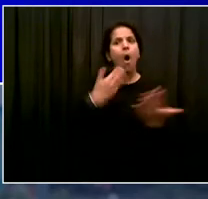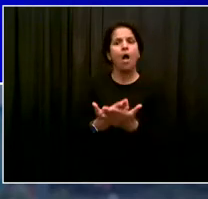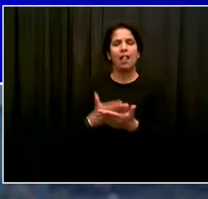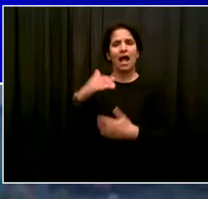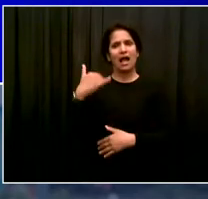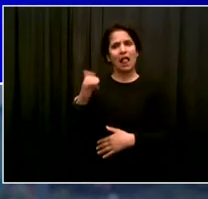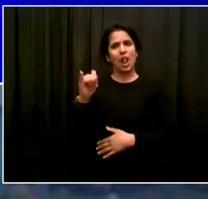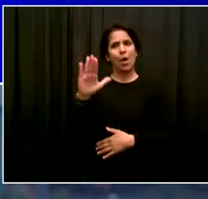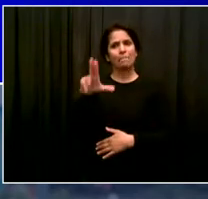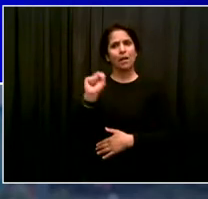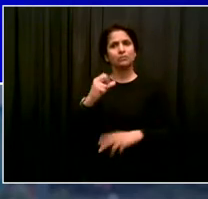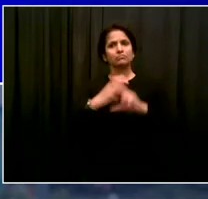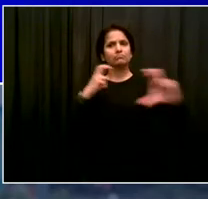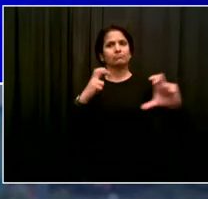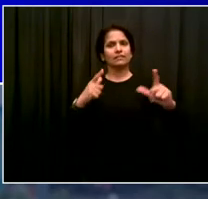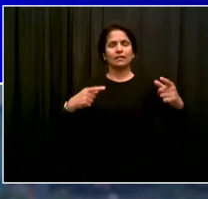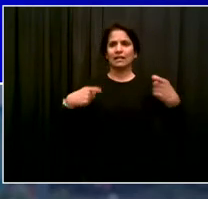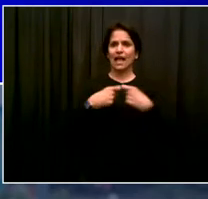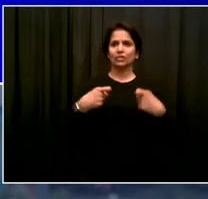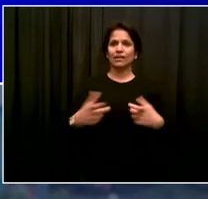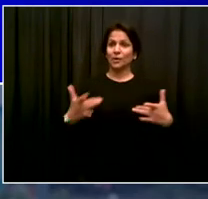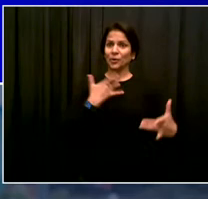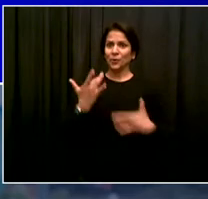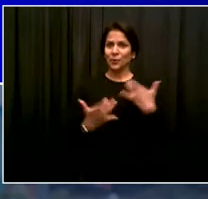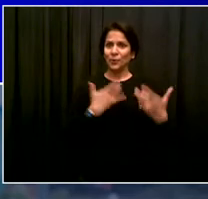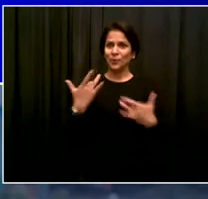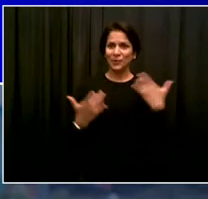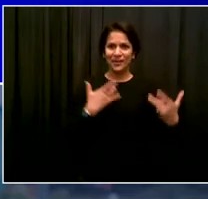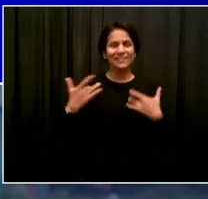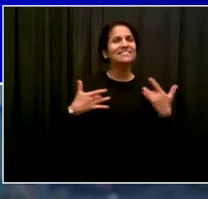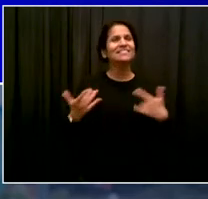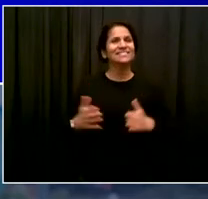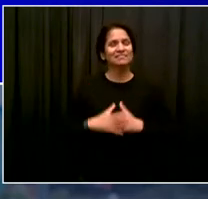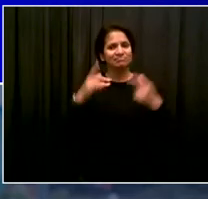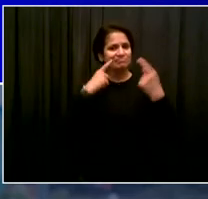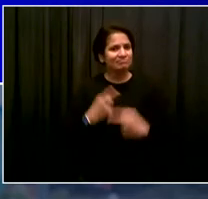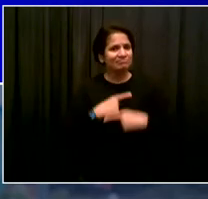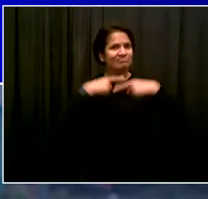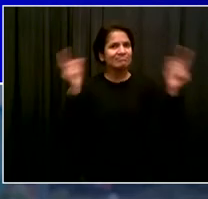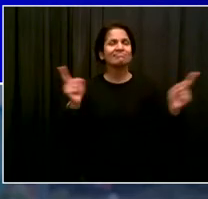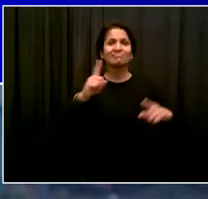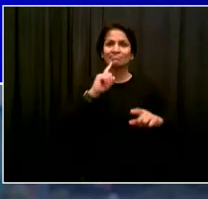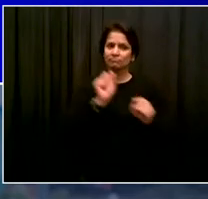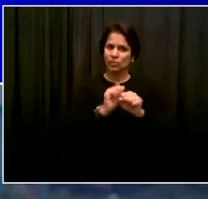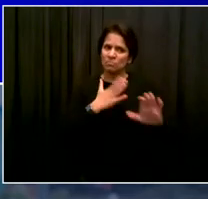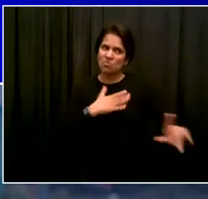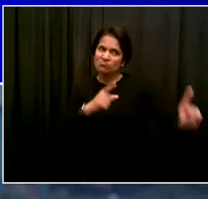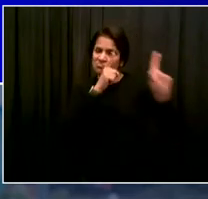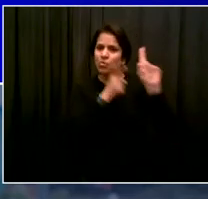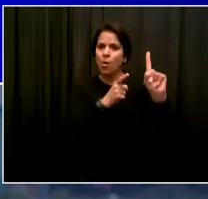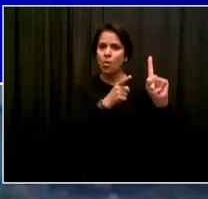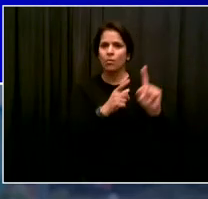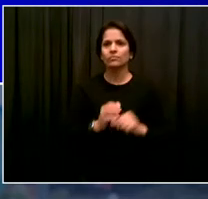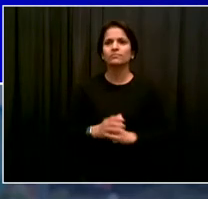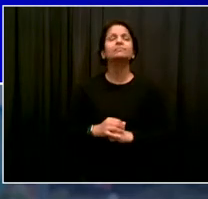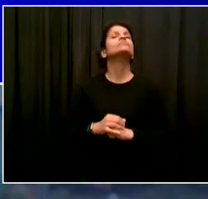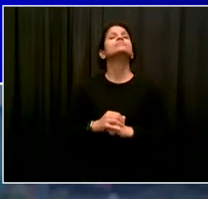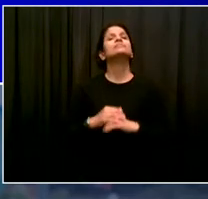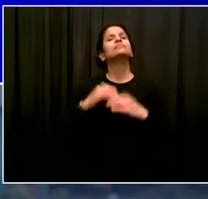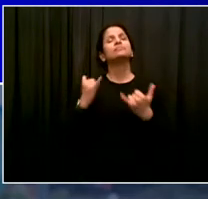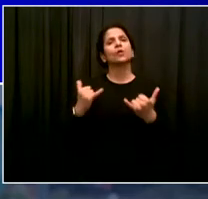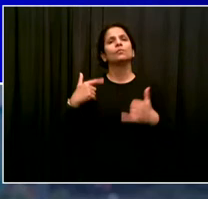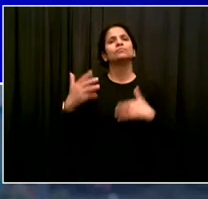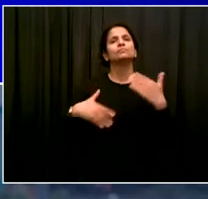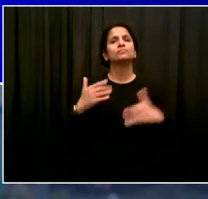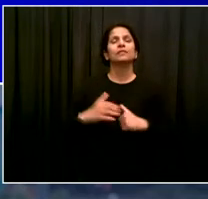reducing emissions and reducing pollution from the city fleet. Last year I signed the executive order that we would have an